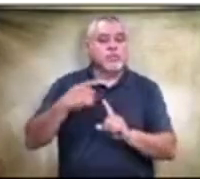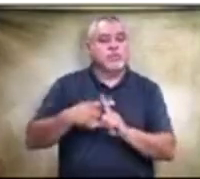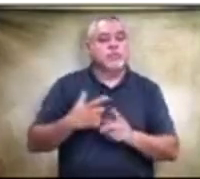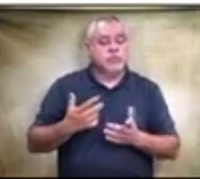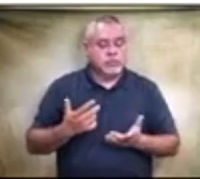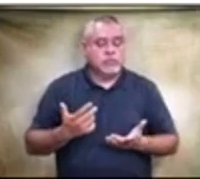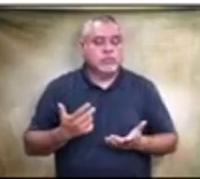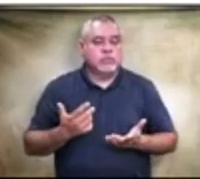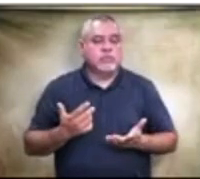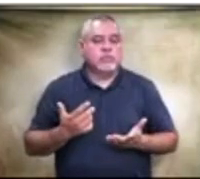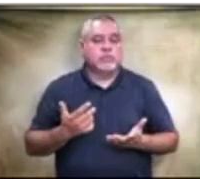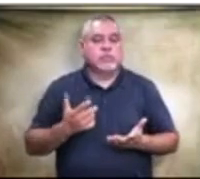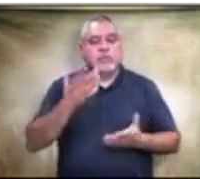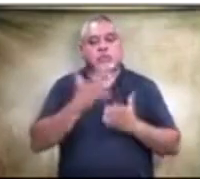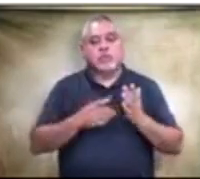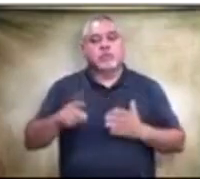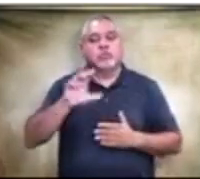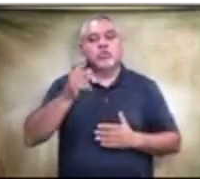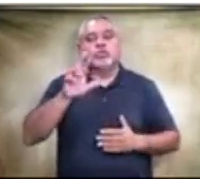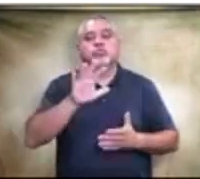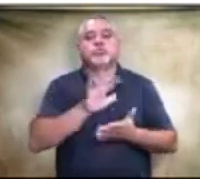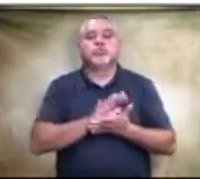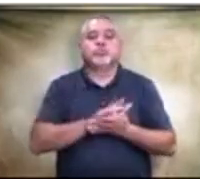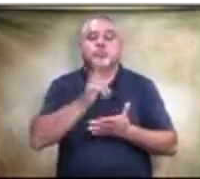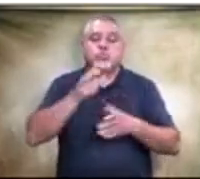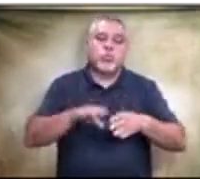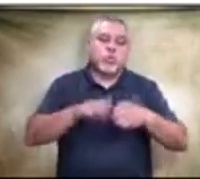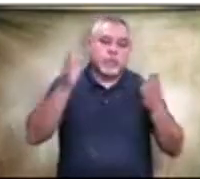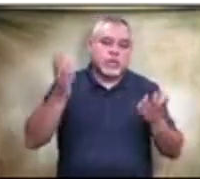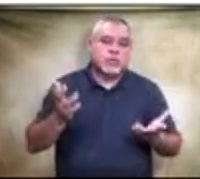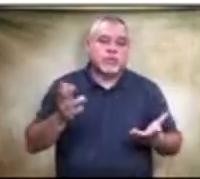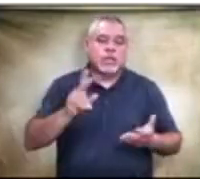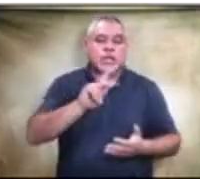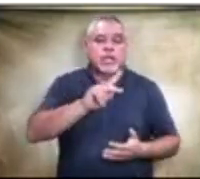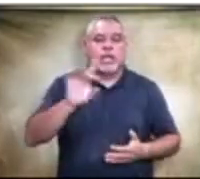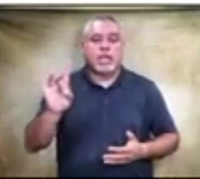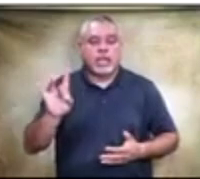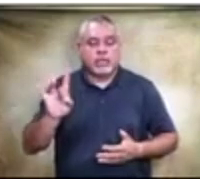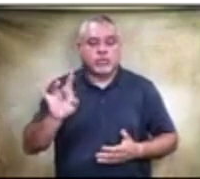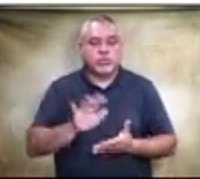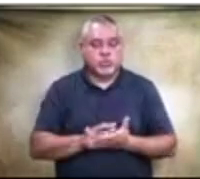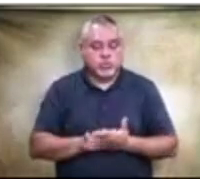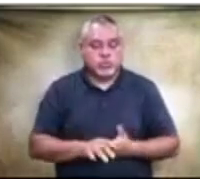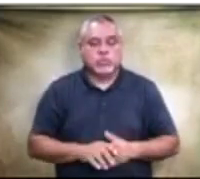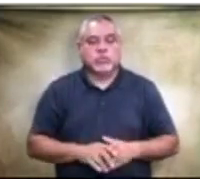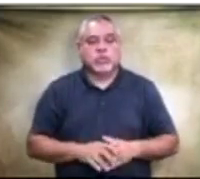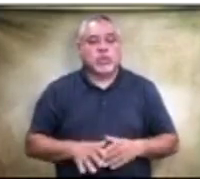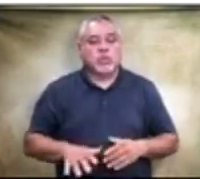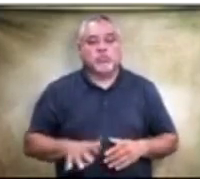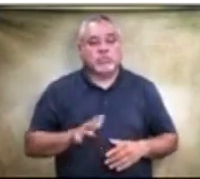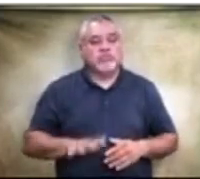charter schools that are opening up K-8 models throughout the region, just based on their